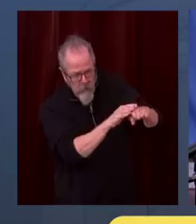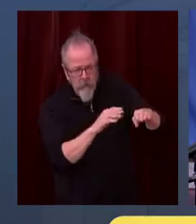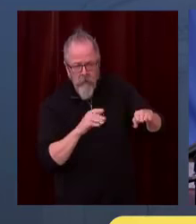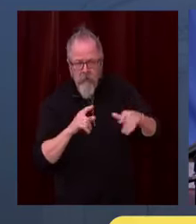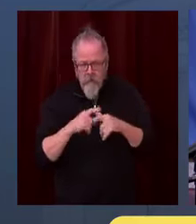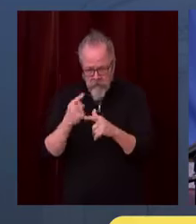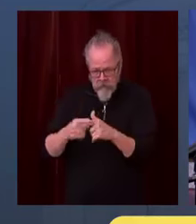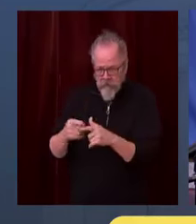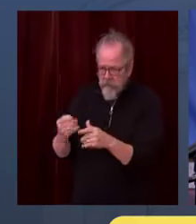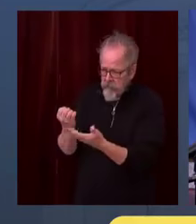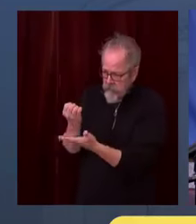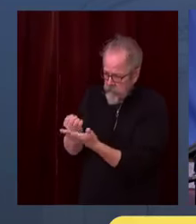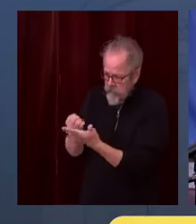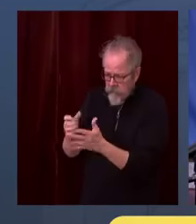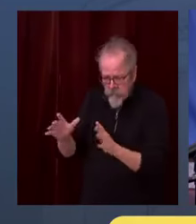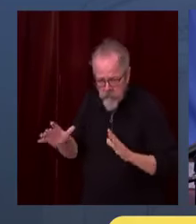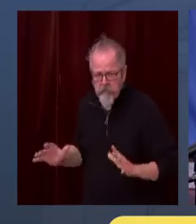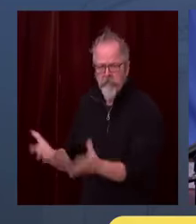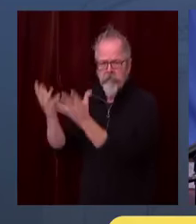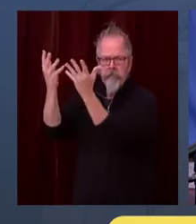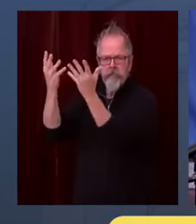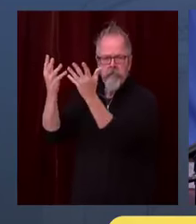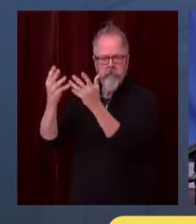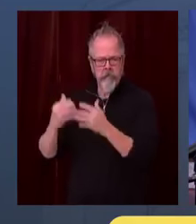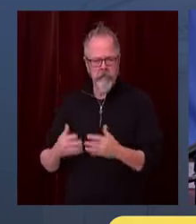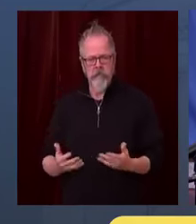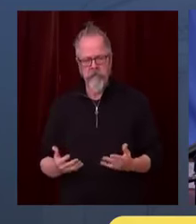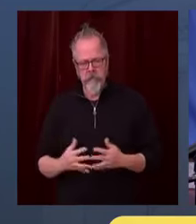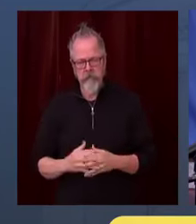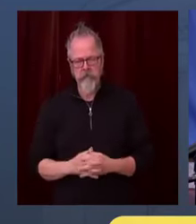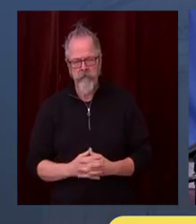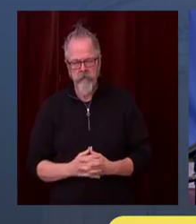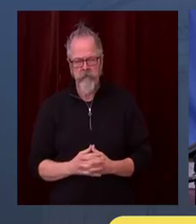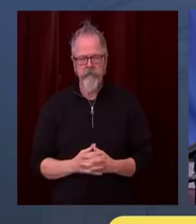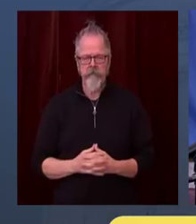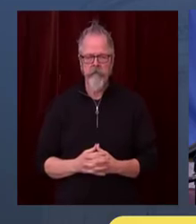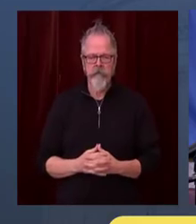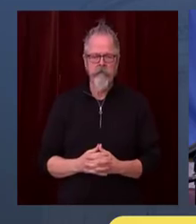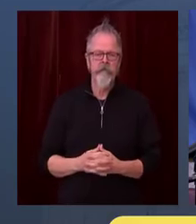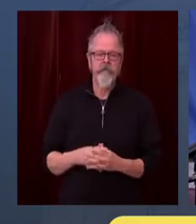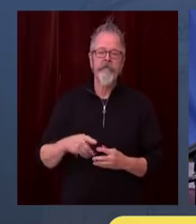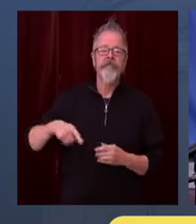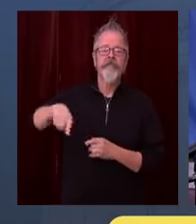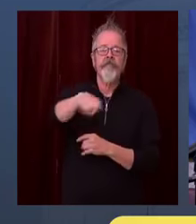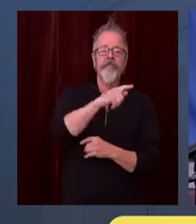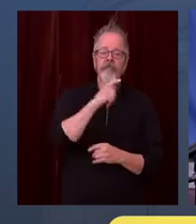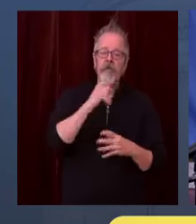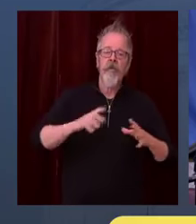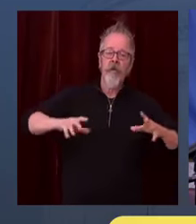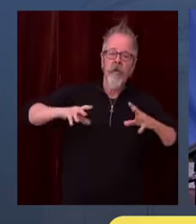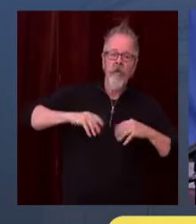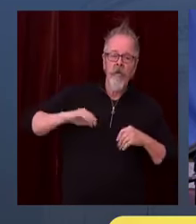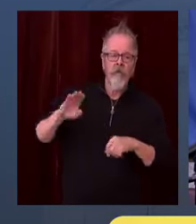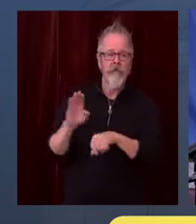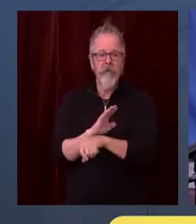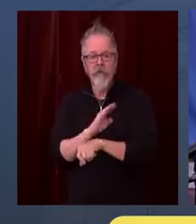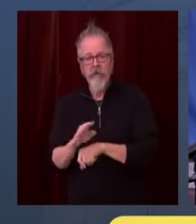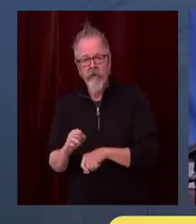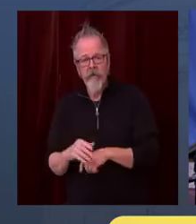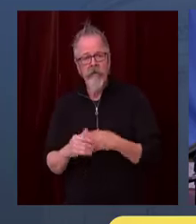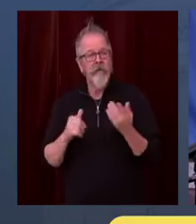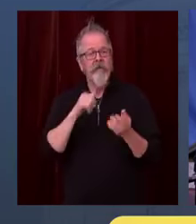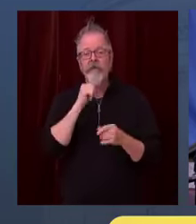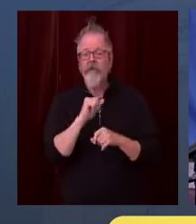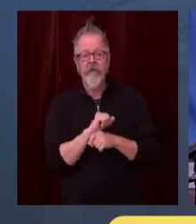You have 7 million people. We're going to look for every way to help you through this difficult time. During the pandemic, my office, in partnership